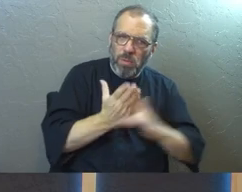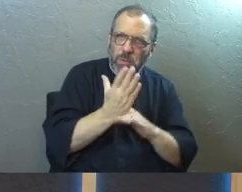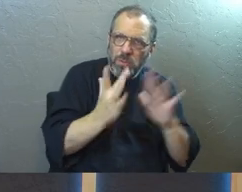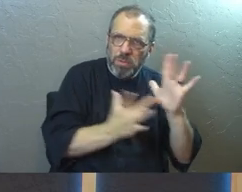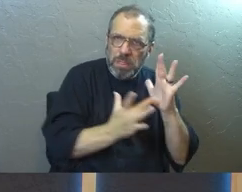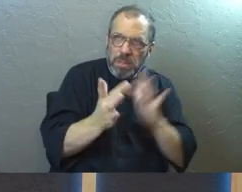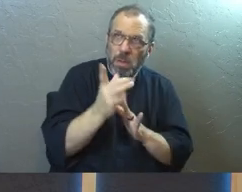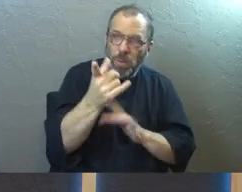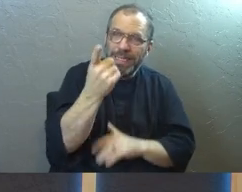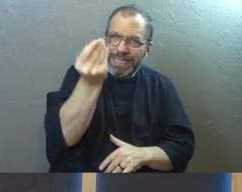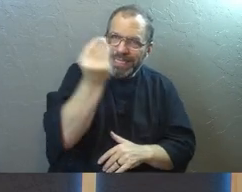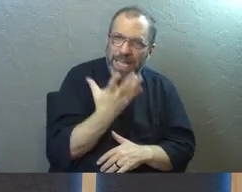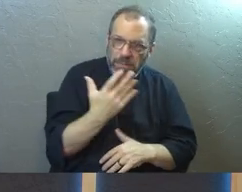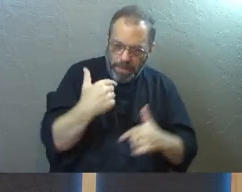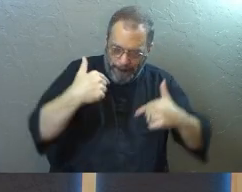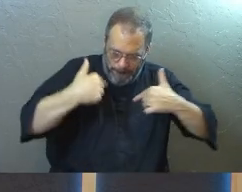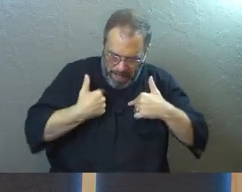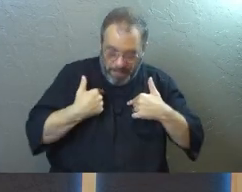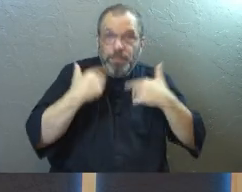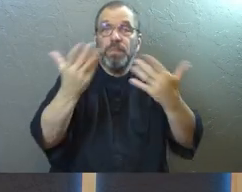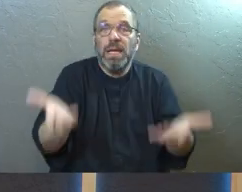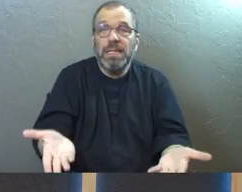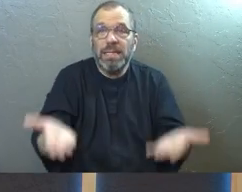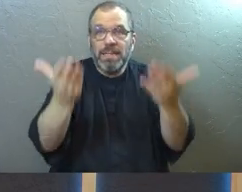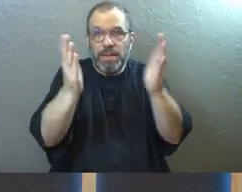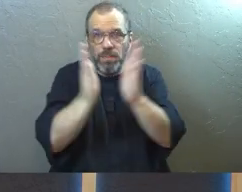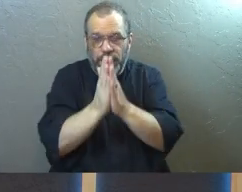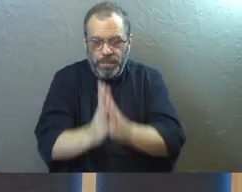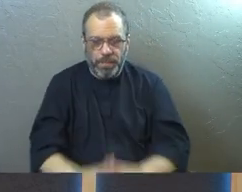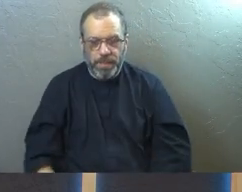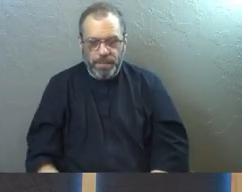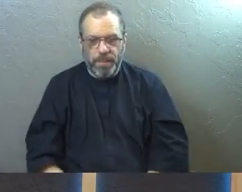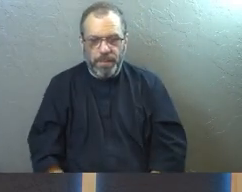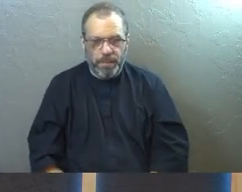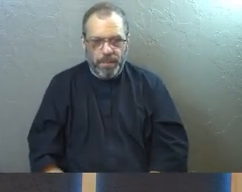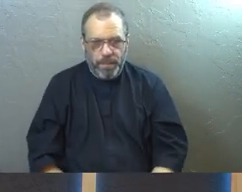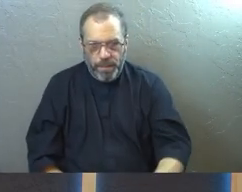is and what he says about me. Would you all stand up? We're going to pray together.